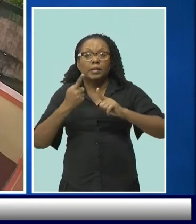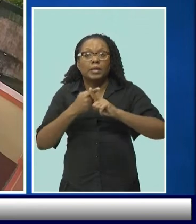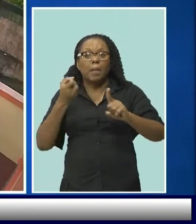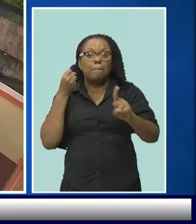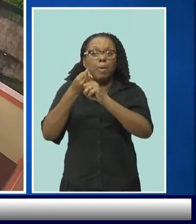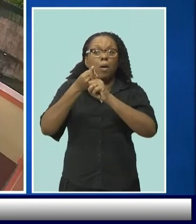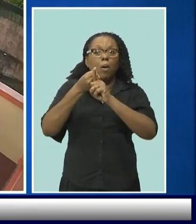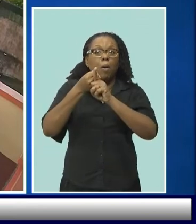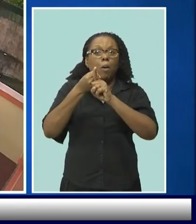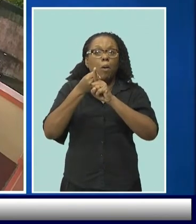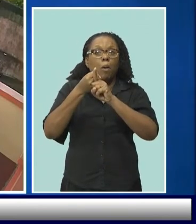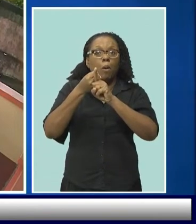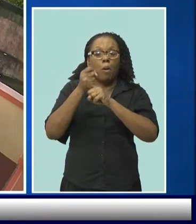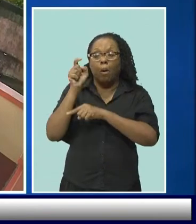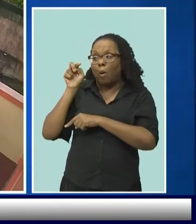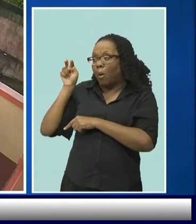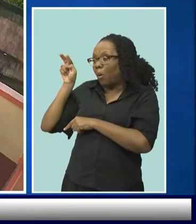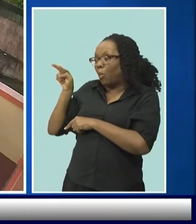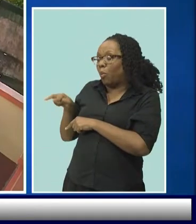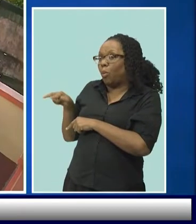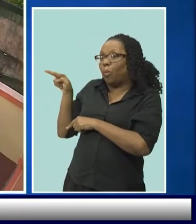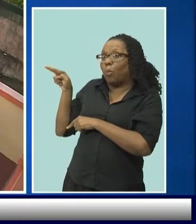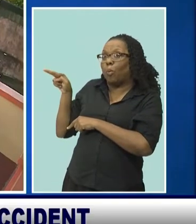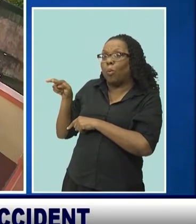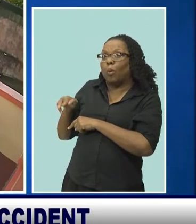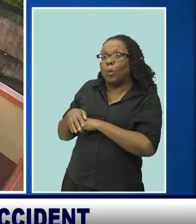interrupted this morning, around 6.23.